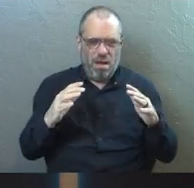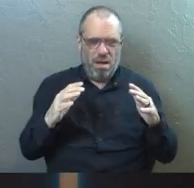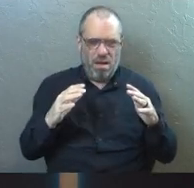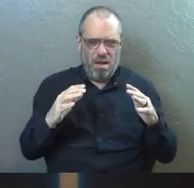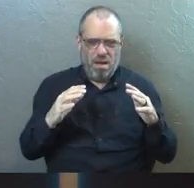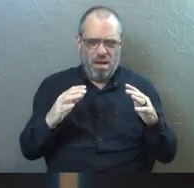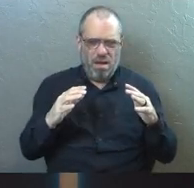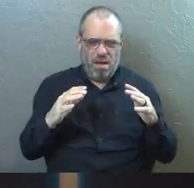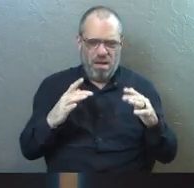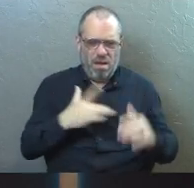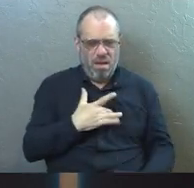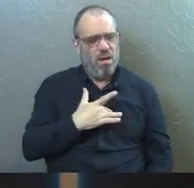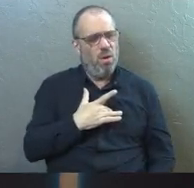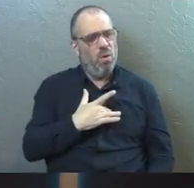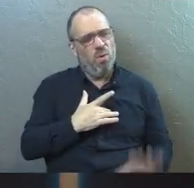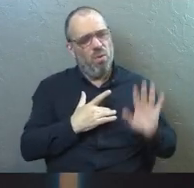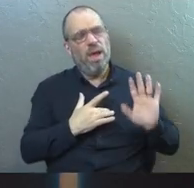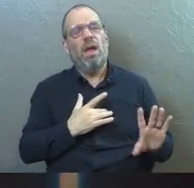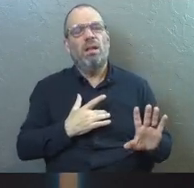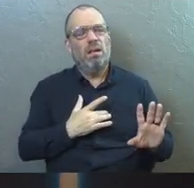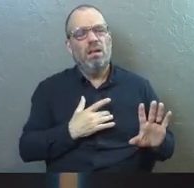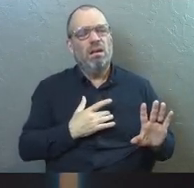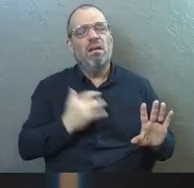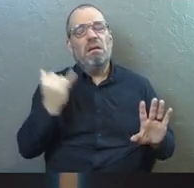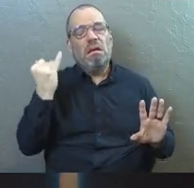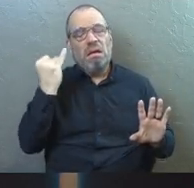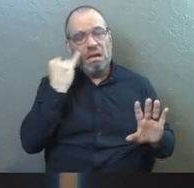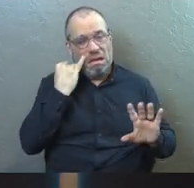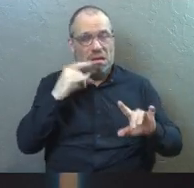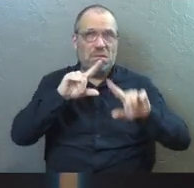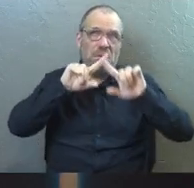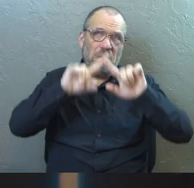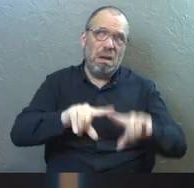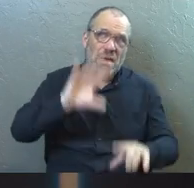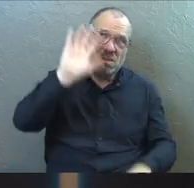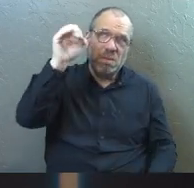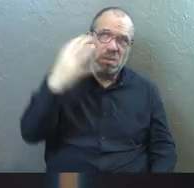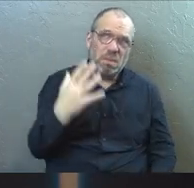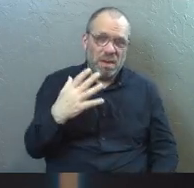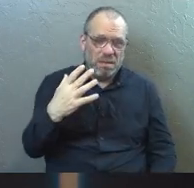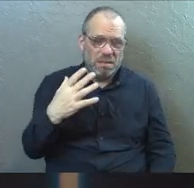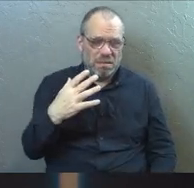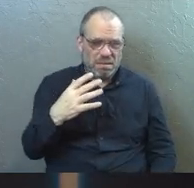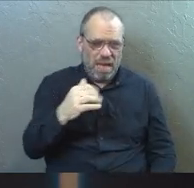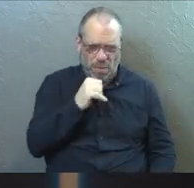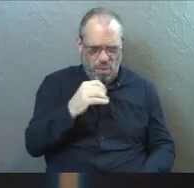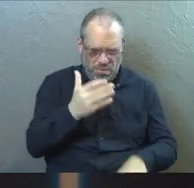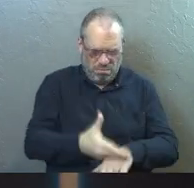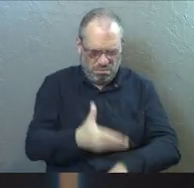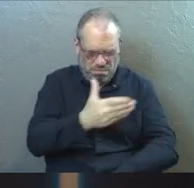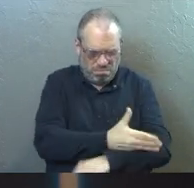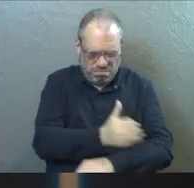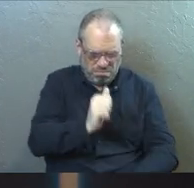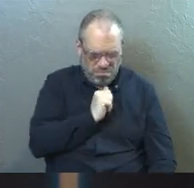part of us that starts to stir up and say, wait a second. If I just rest in the grace of God, I won't make myself better.